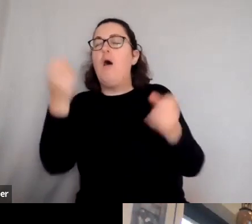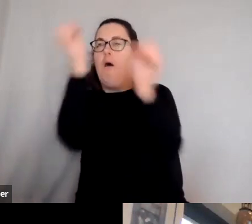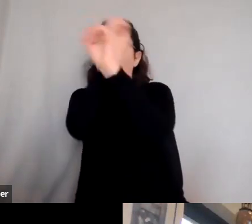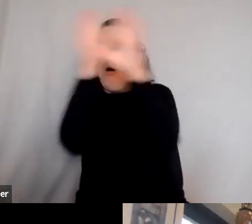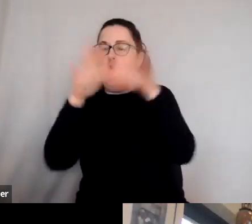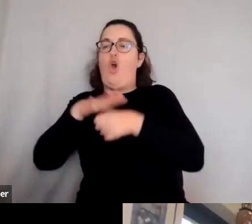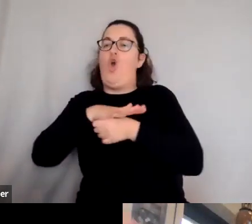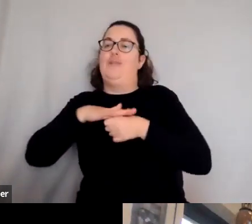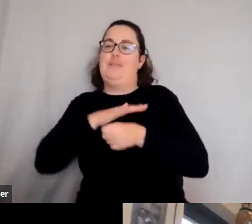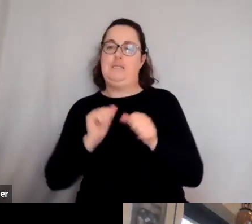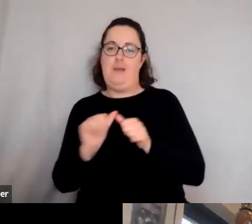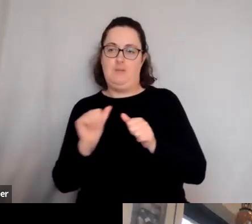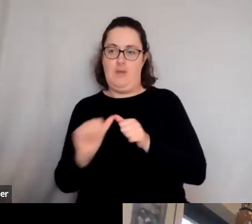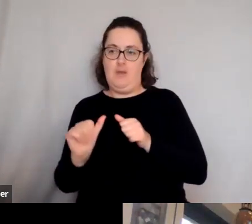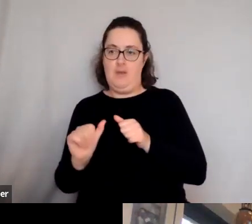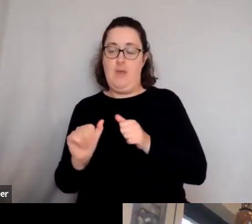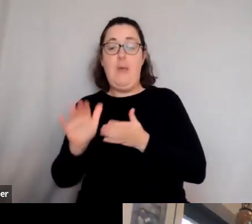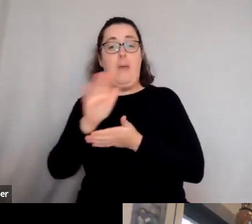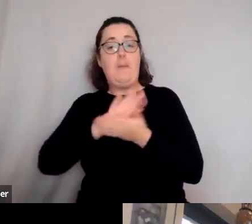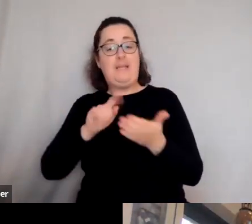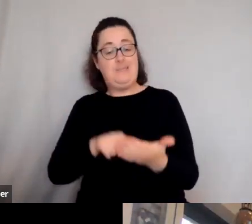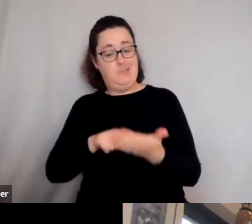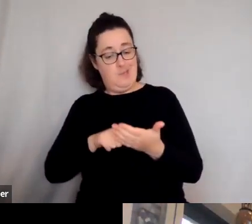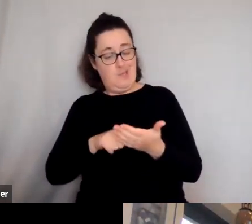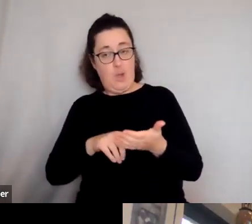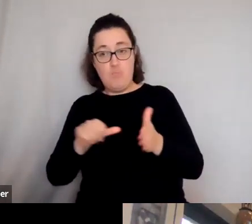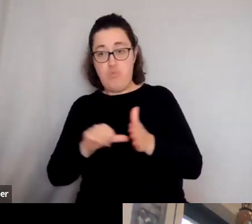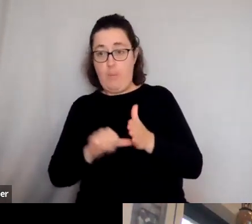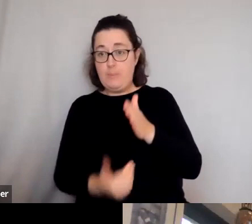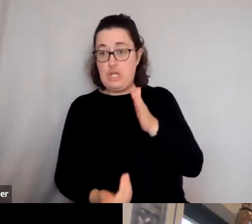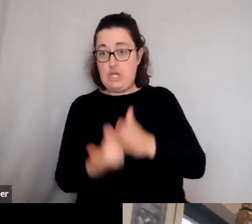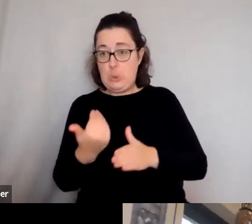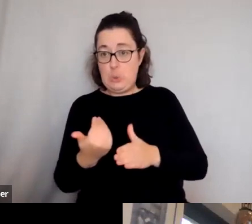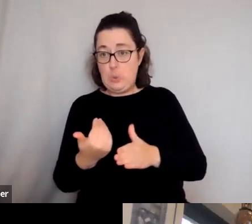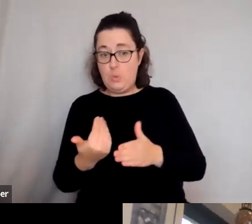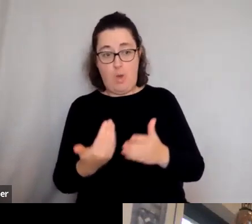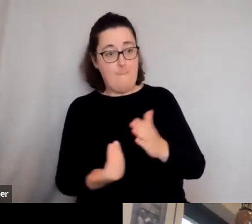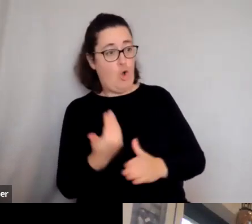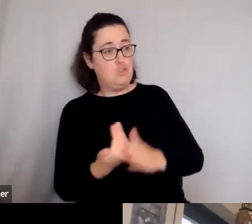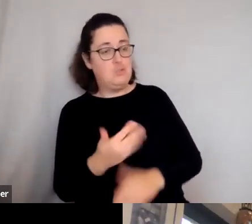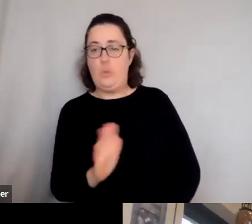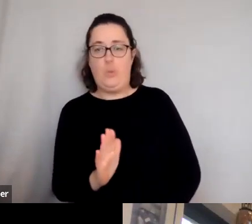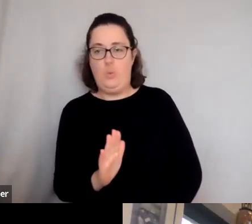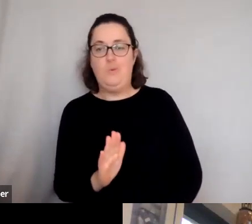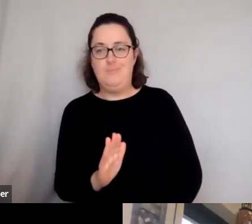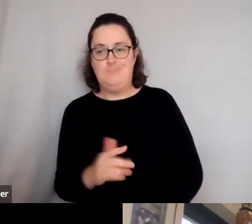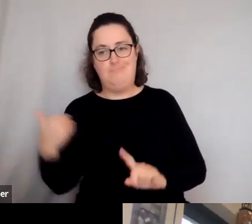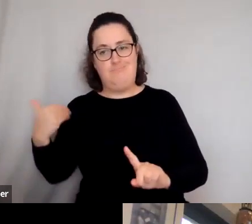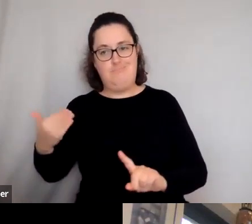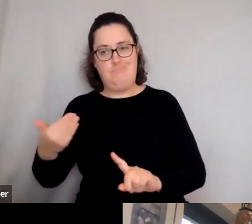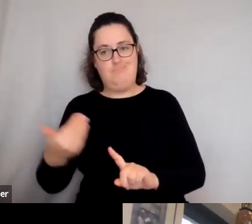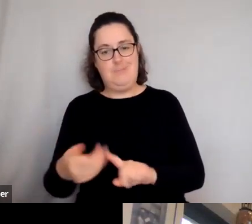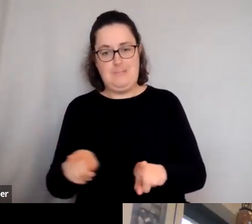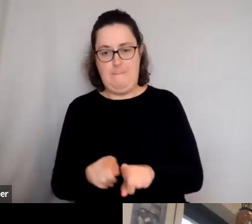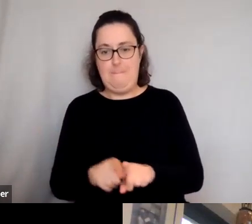I think. It shows us that our problems aren't always as new as we think they are. Well, and actually, that's the thing for me is, is I often find that,